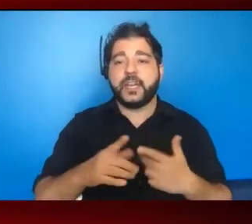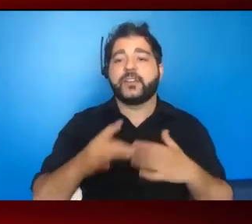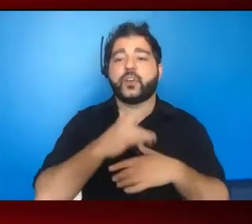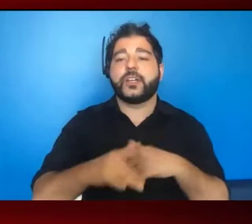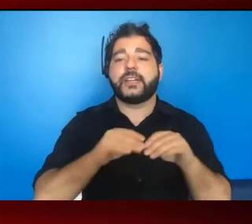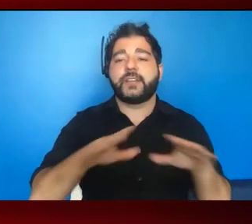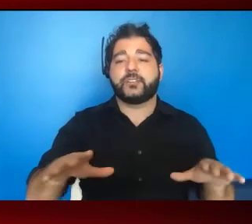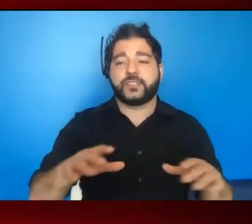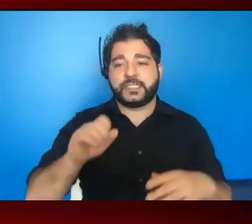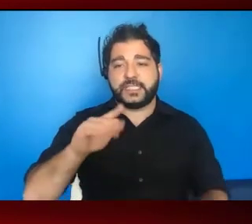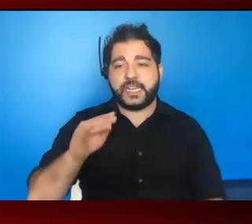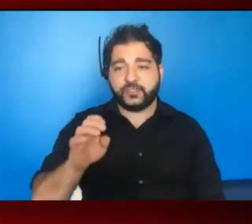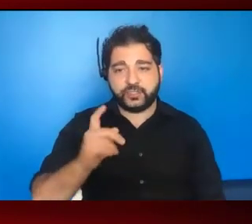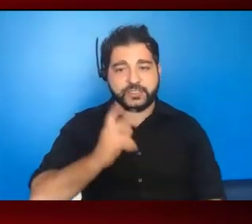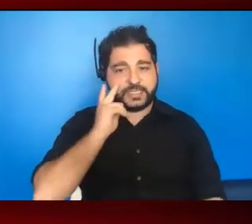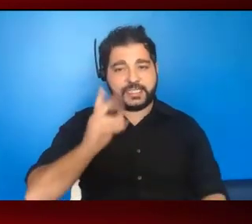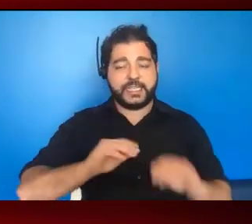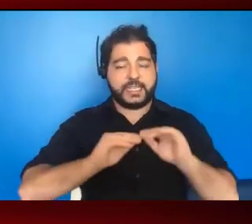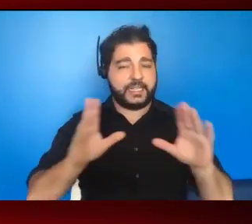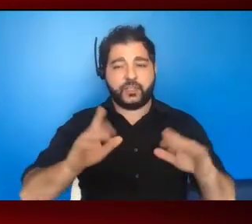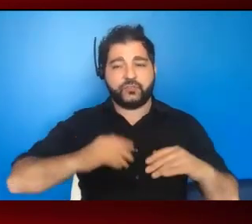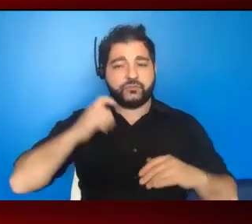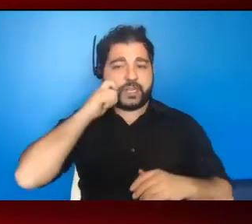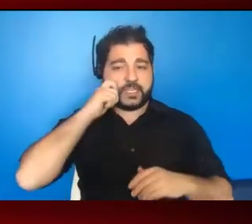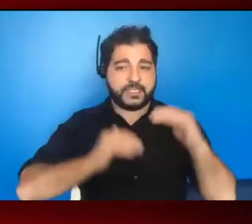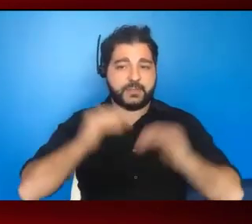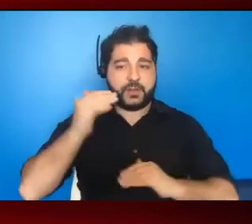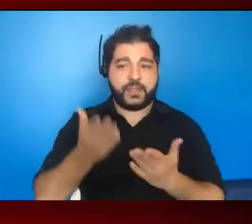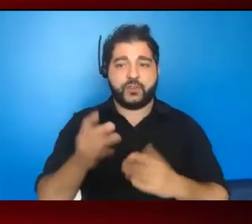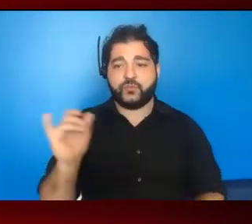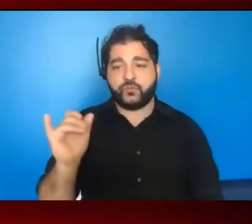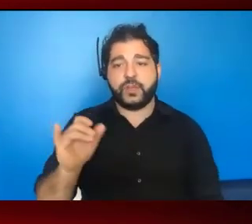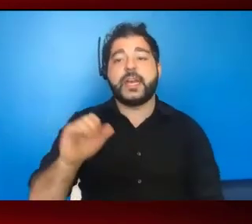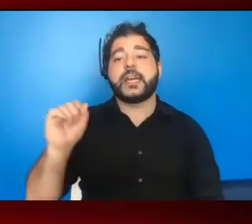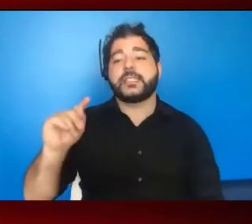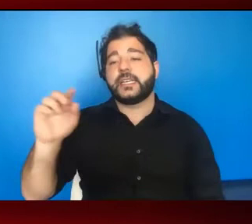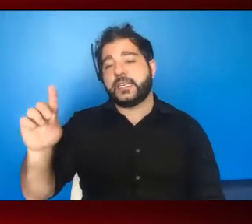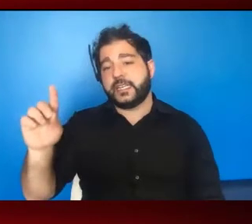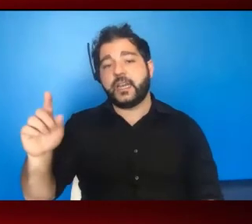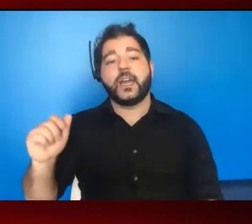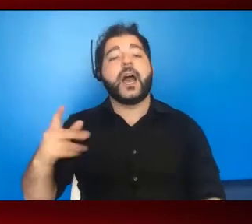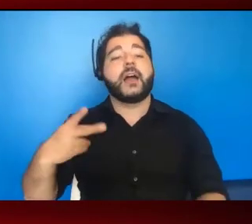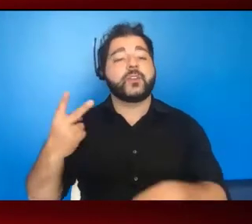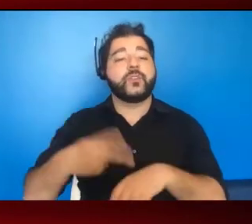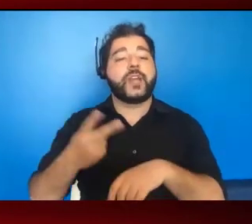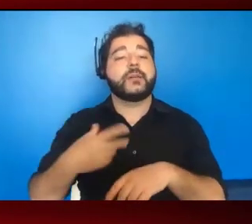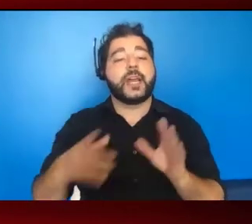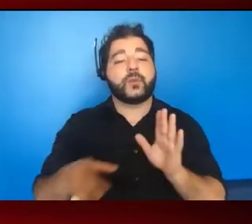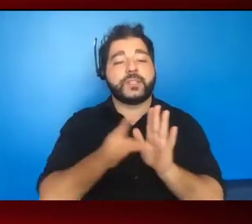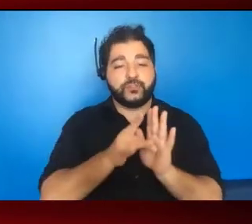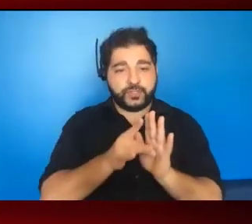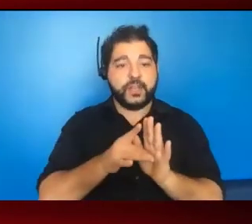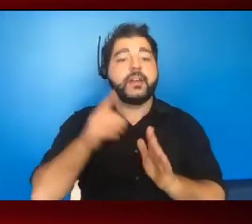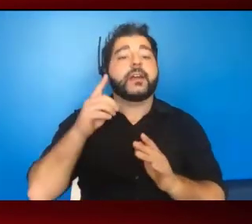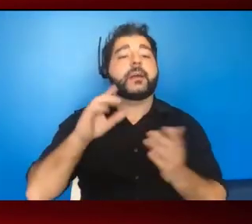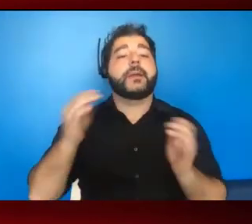that there is a very clear race disparity as well. STDs are associated with a two-time increase in acquisition and transmission of